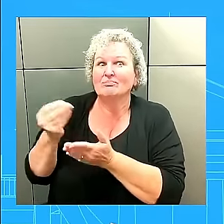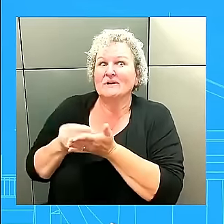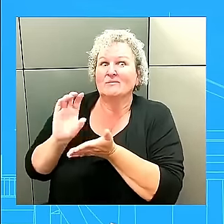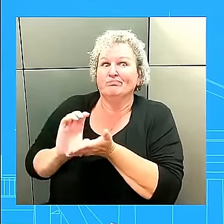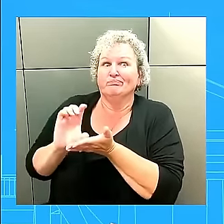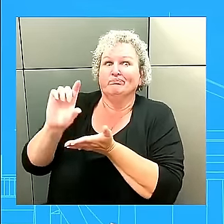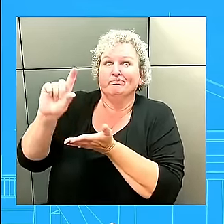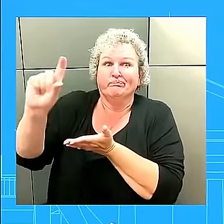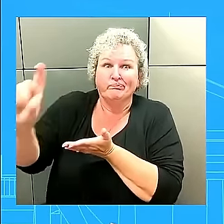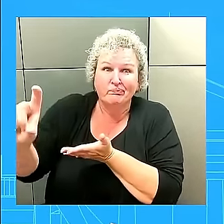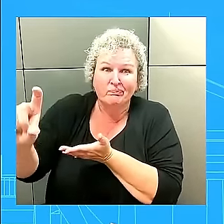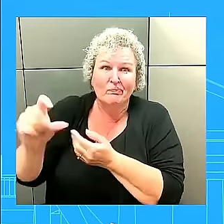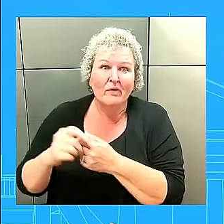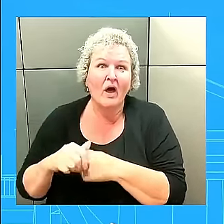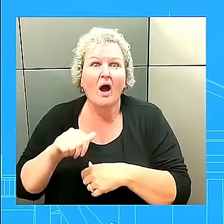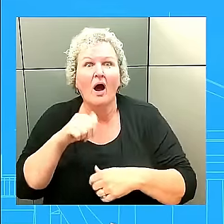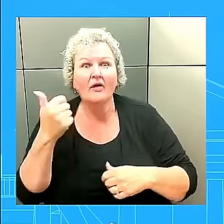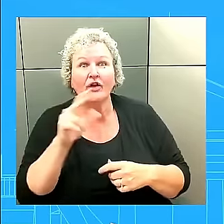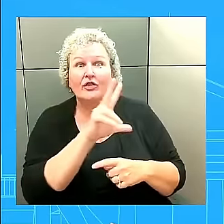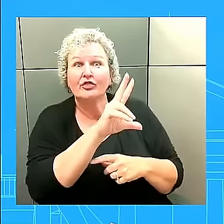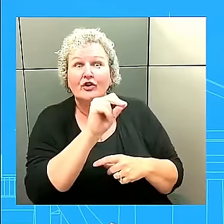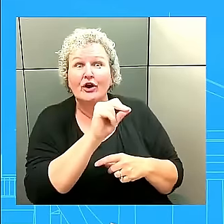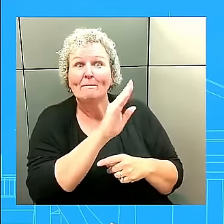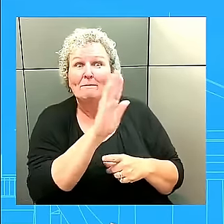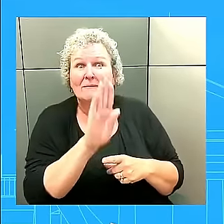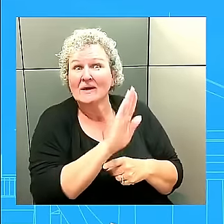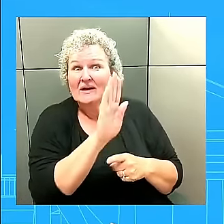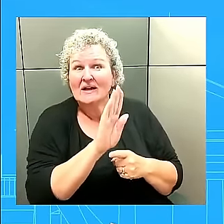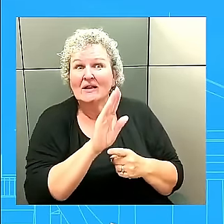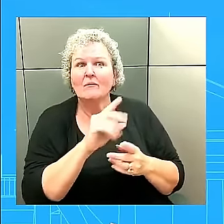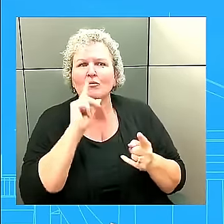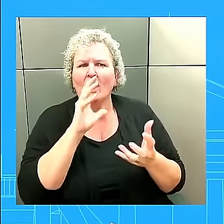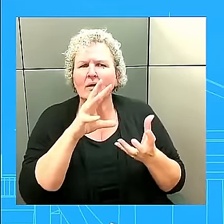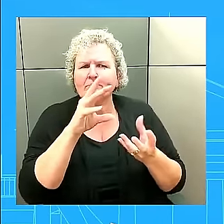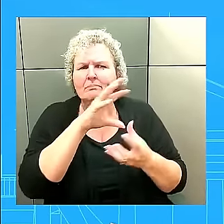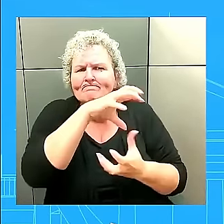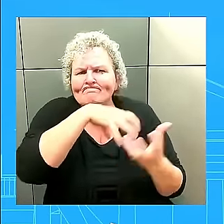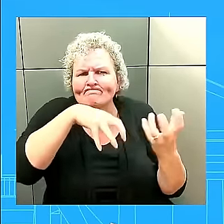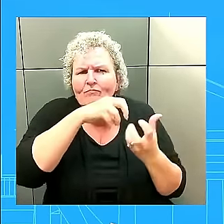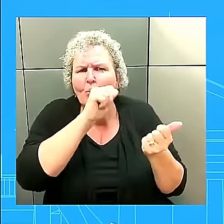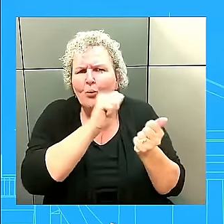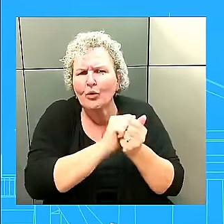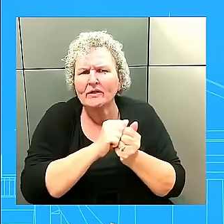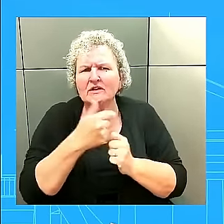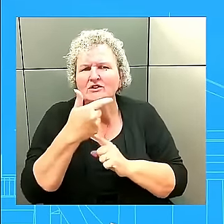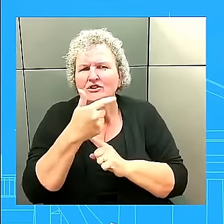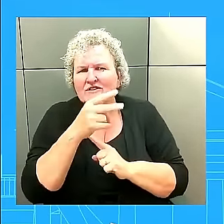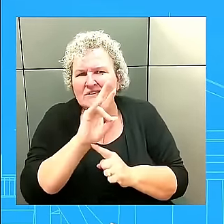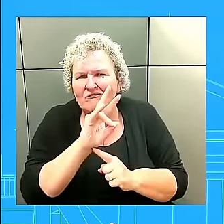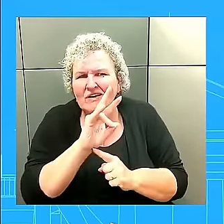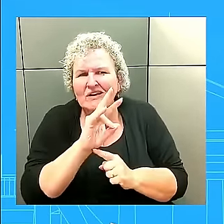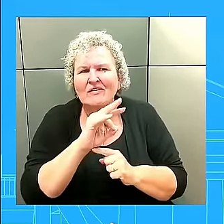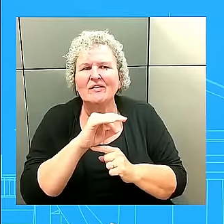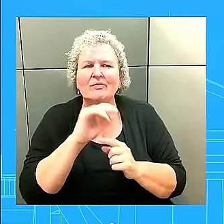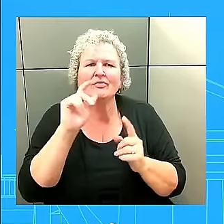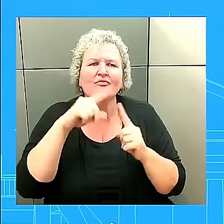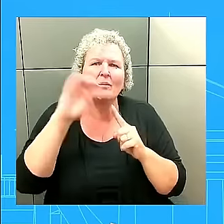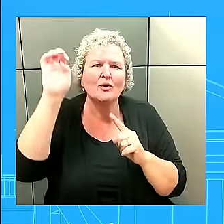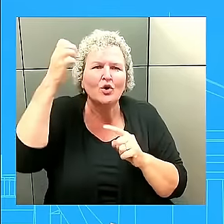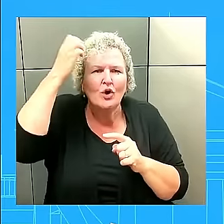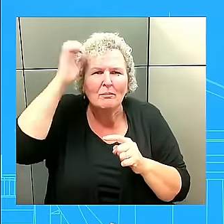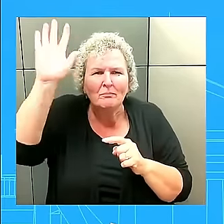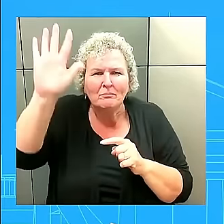the European Union, the United Kingdom, Canada, and Japan. Now this is unique. Never before has a multilateral